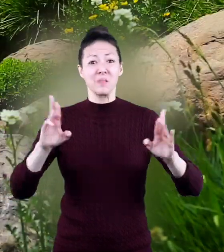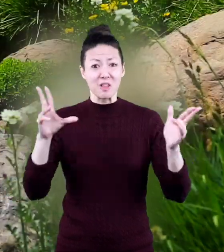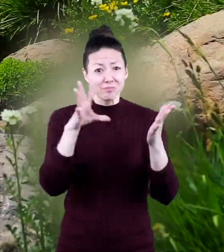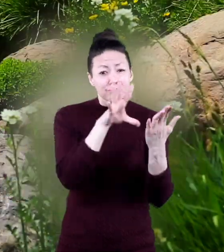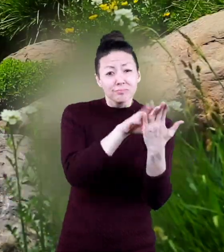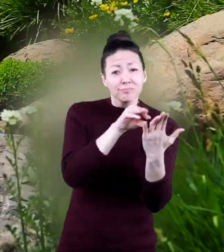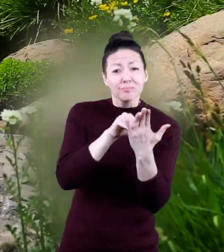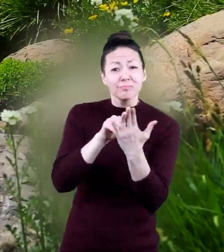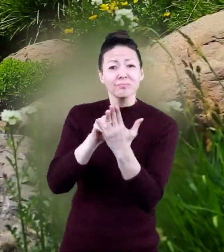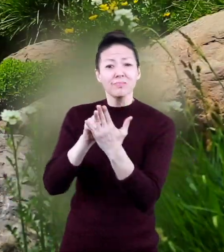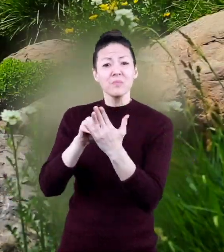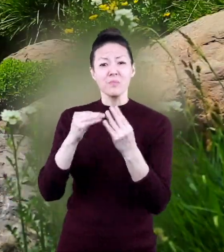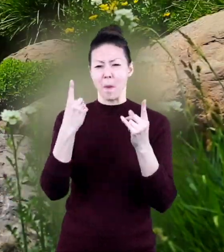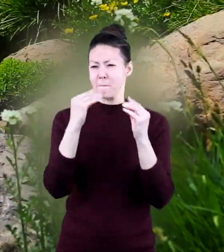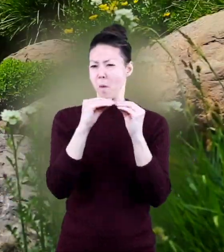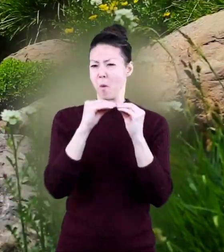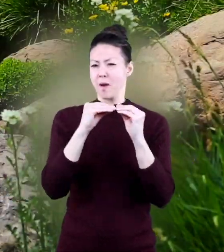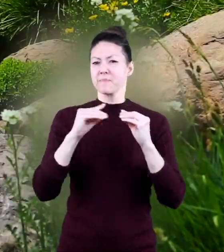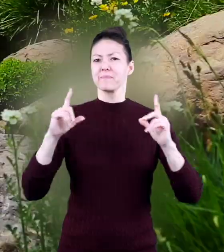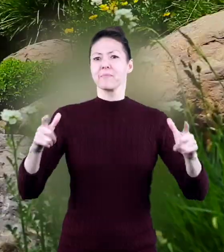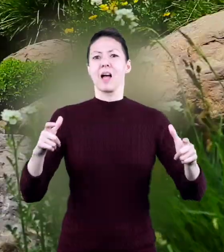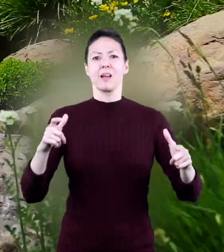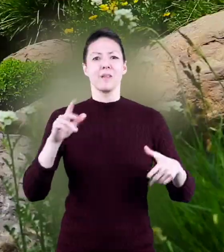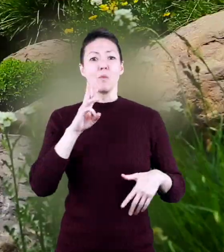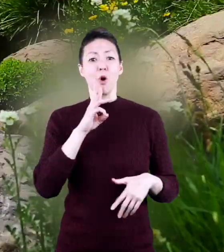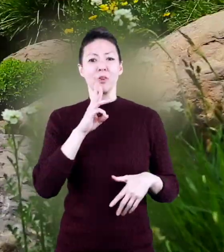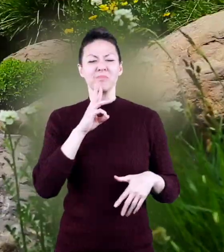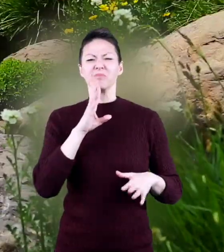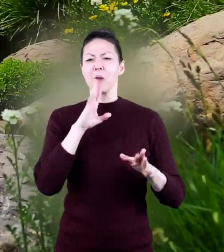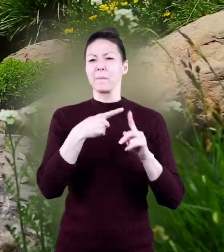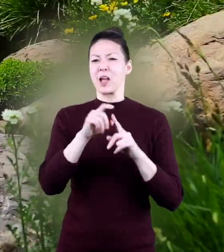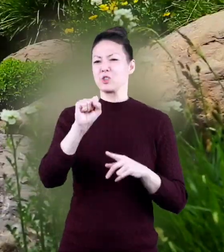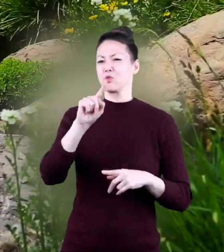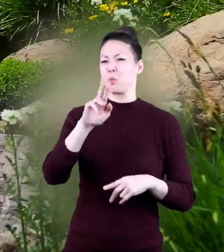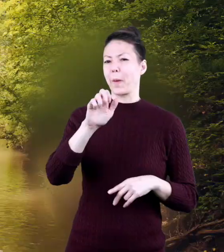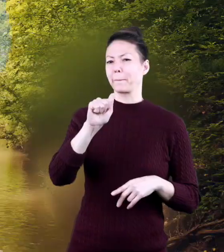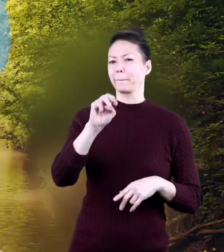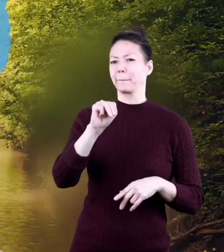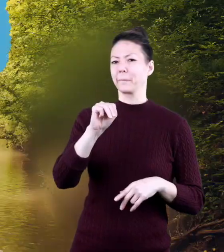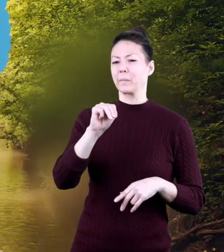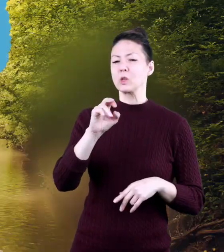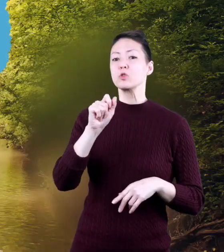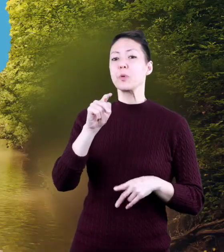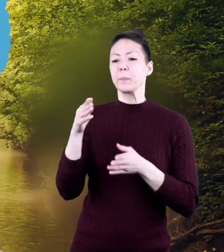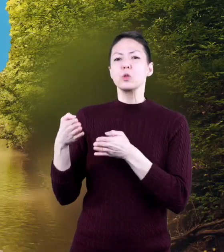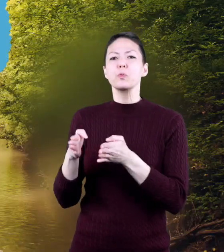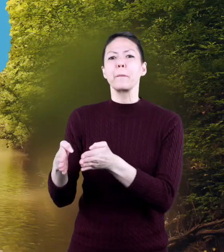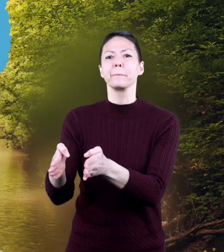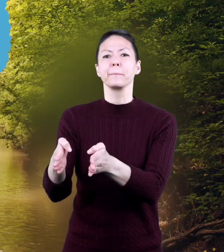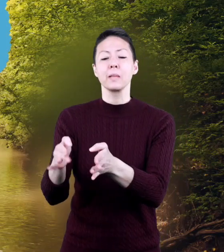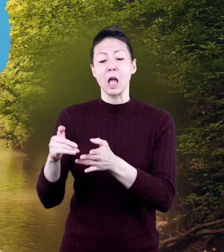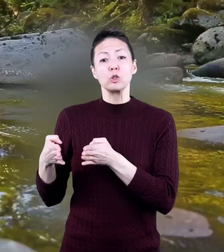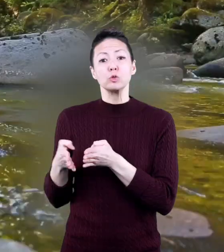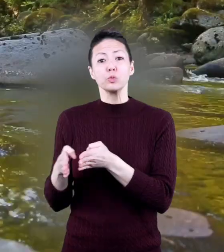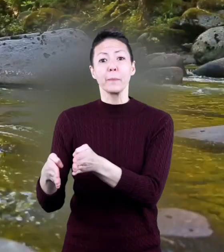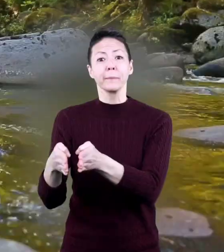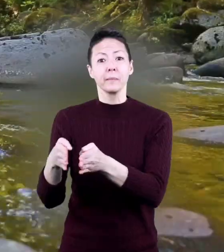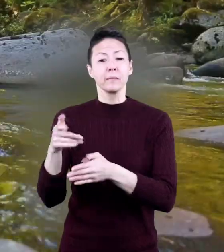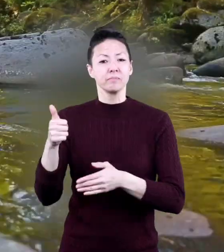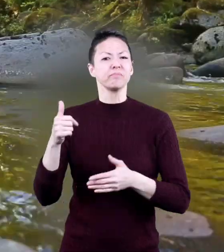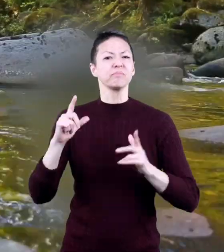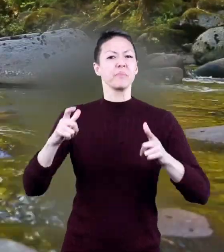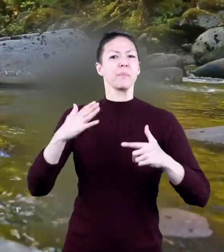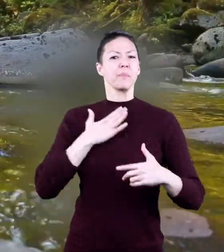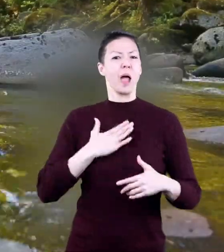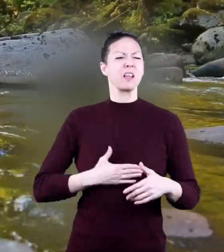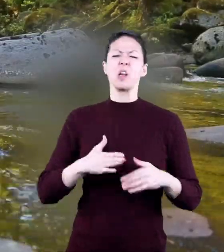ready to learn about one more body of water let's talk about streams streams a stream